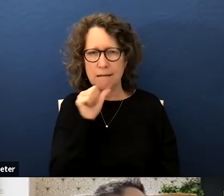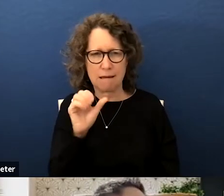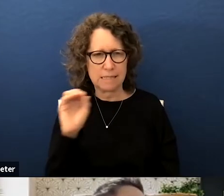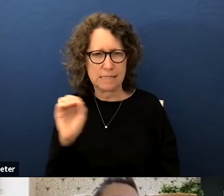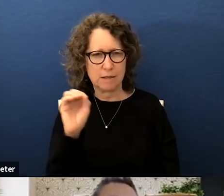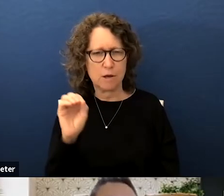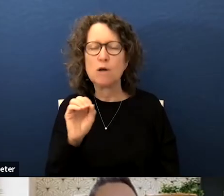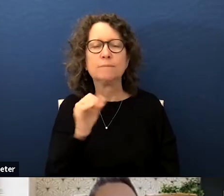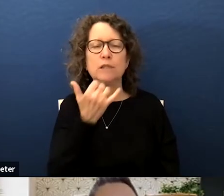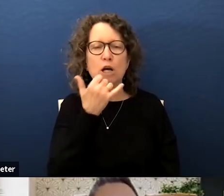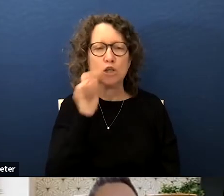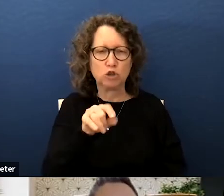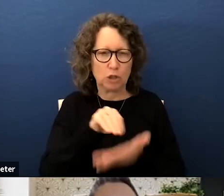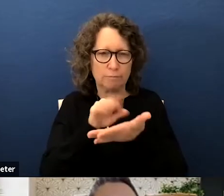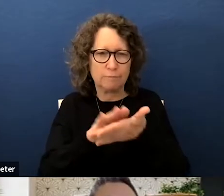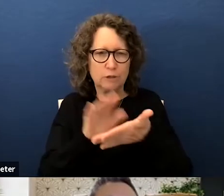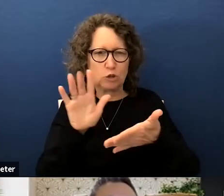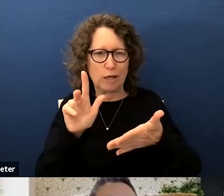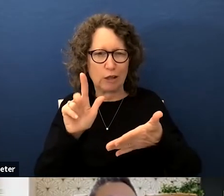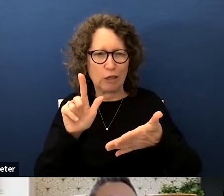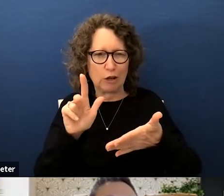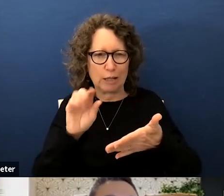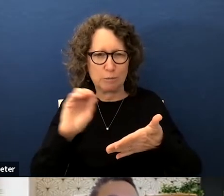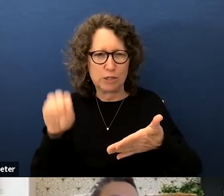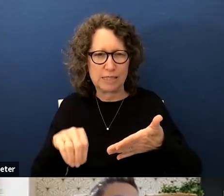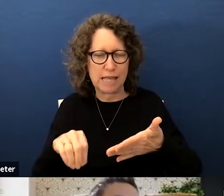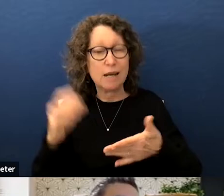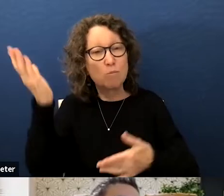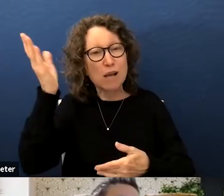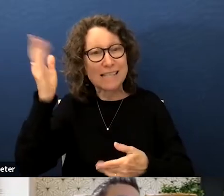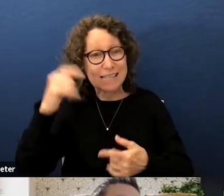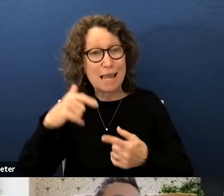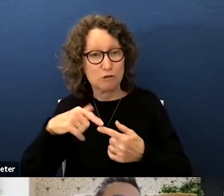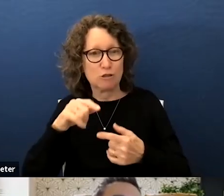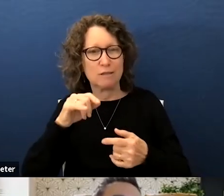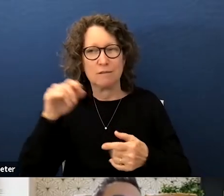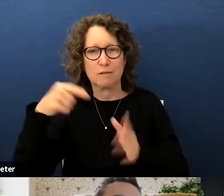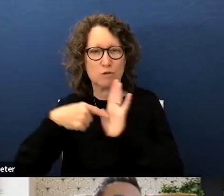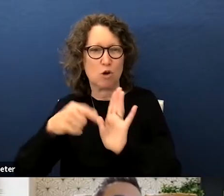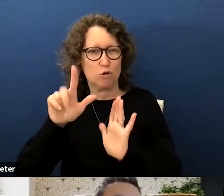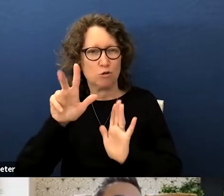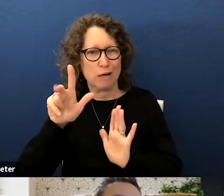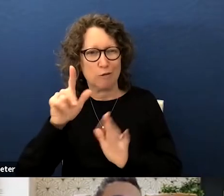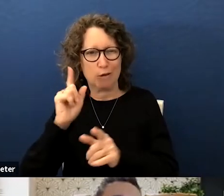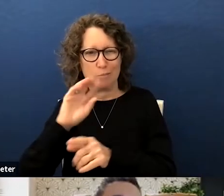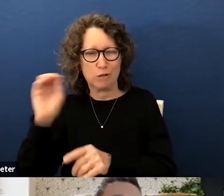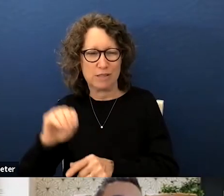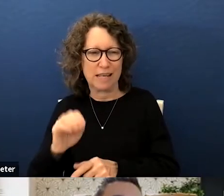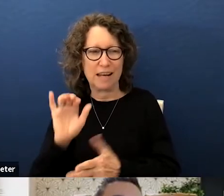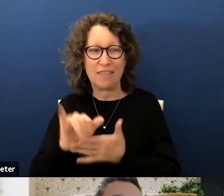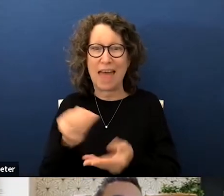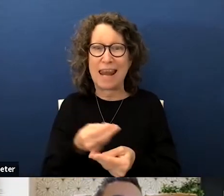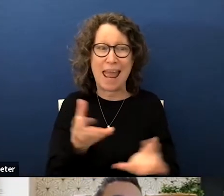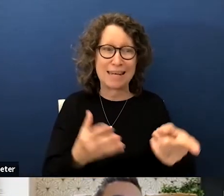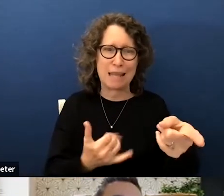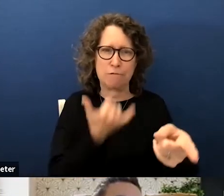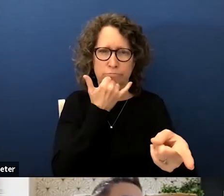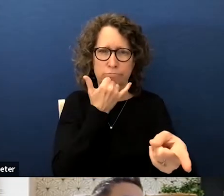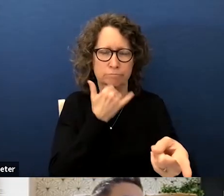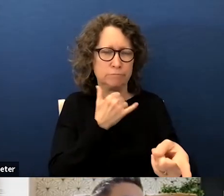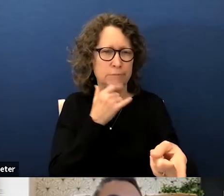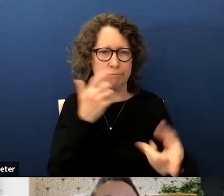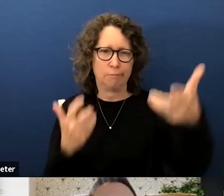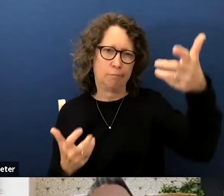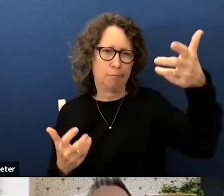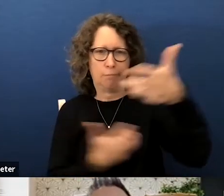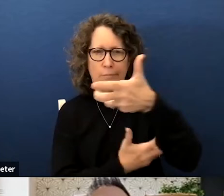23 percent which we have on the presentation which um so i apologize that handout there is not reconcile the